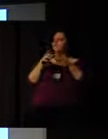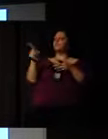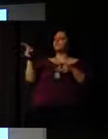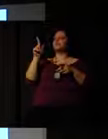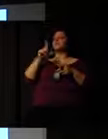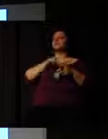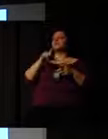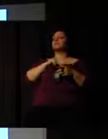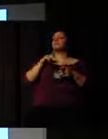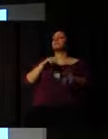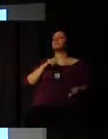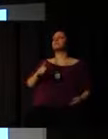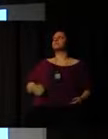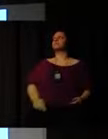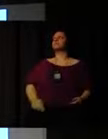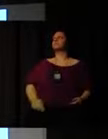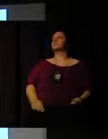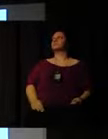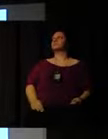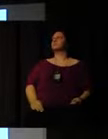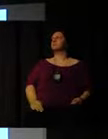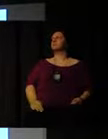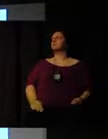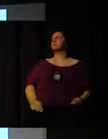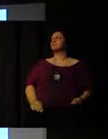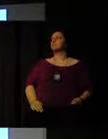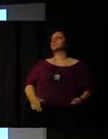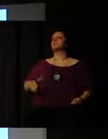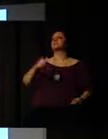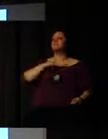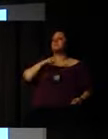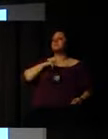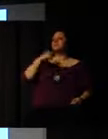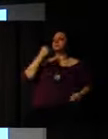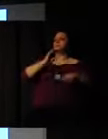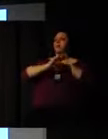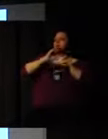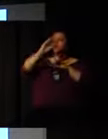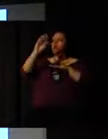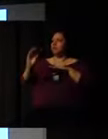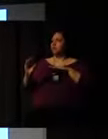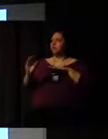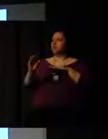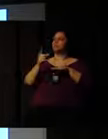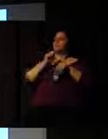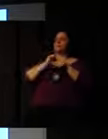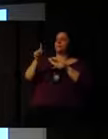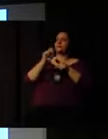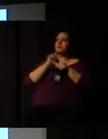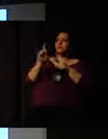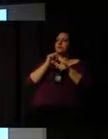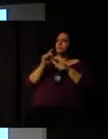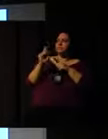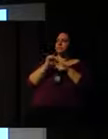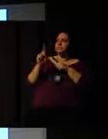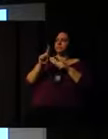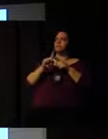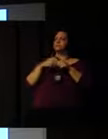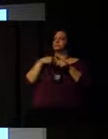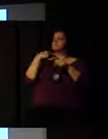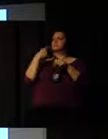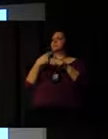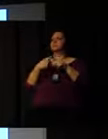resource mobilization, in-kind or funding. What they also do is that